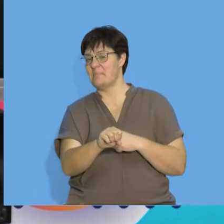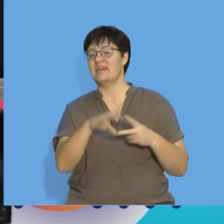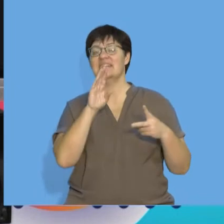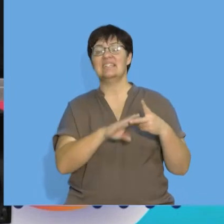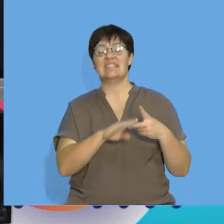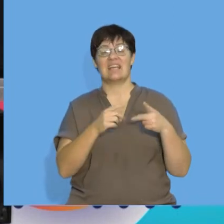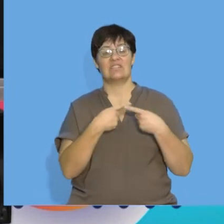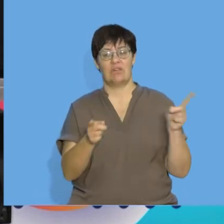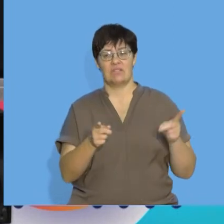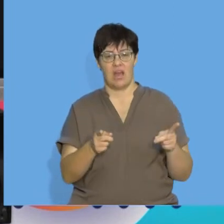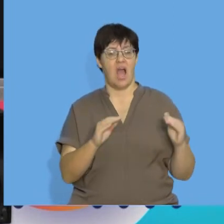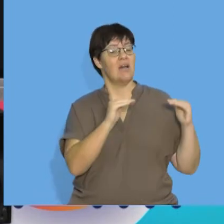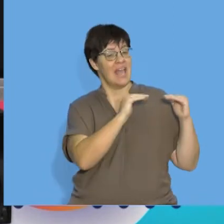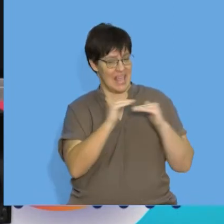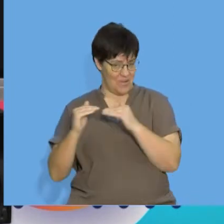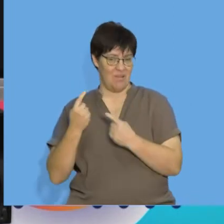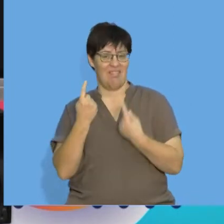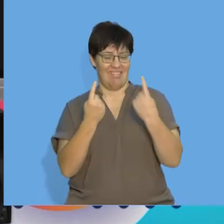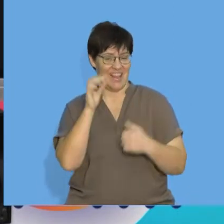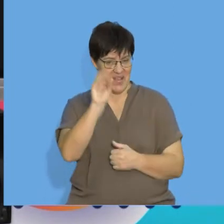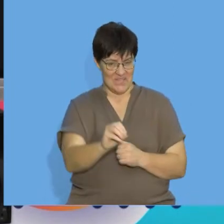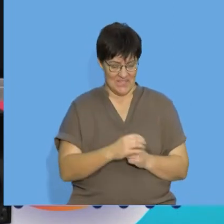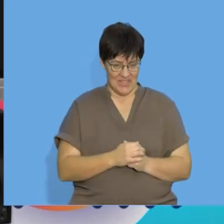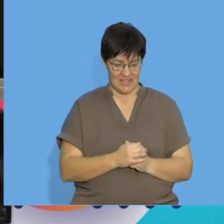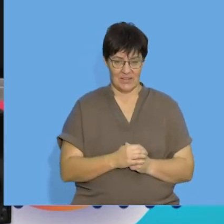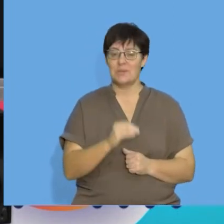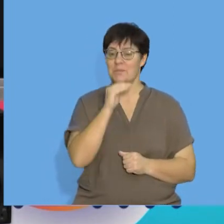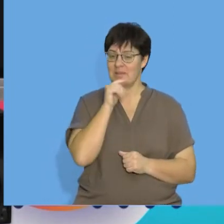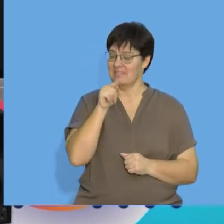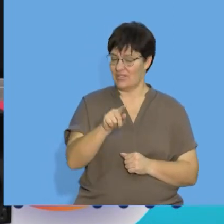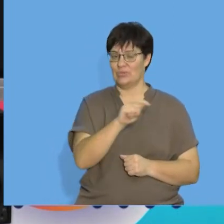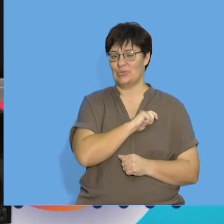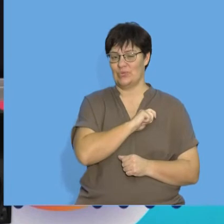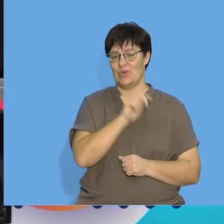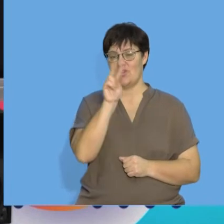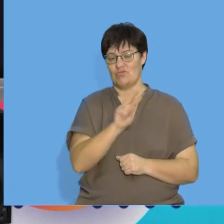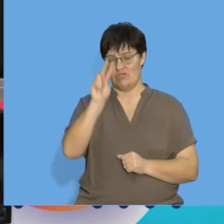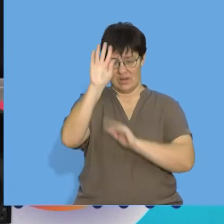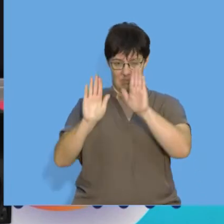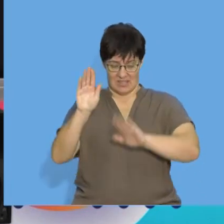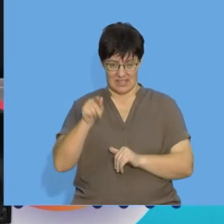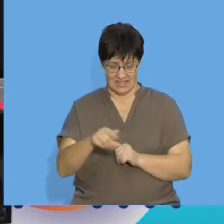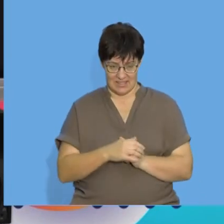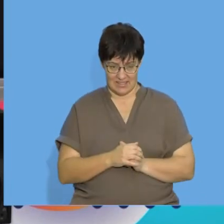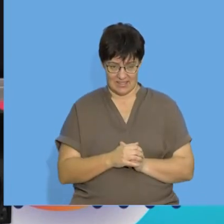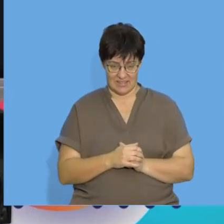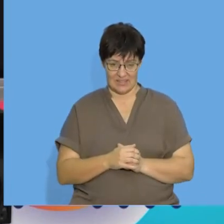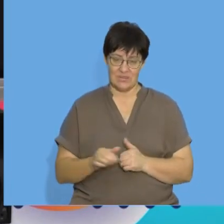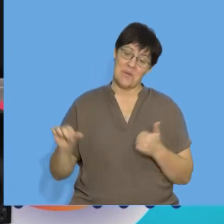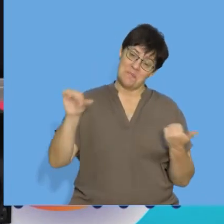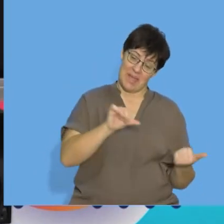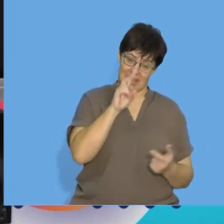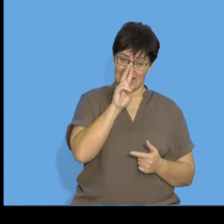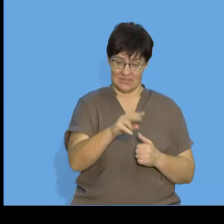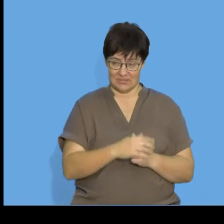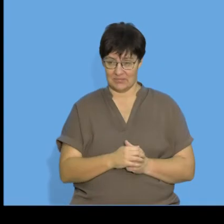second differences are in fact equal to each other, which means that it is a quadratic pattern. Let's go back to